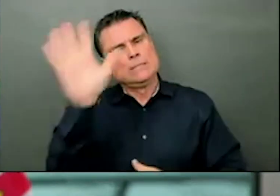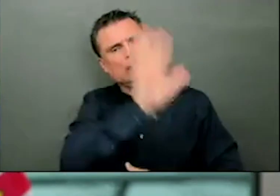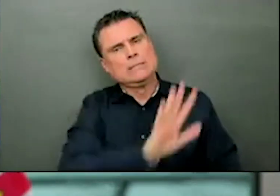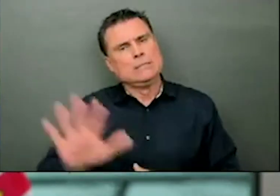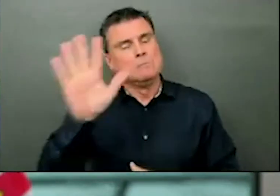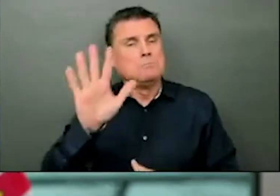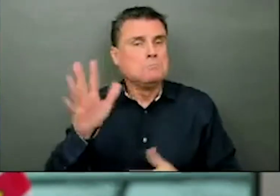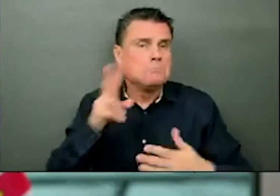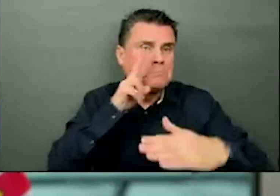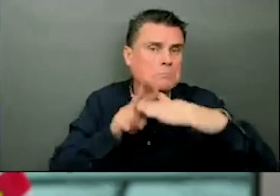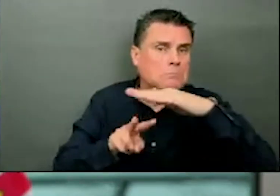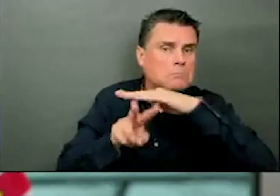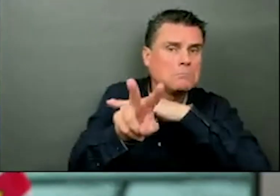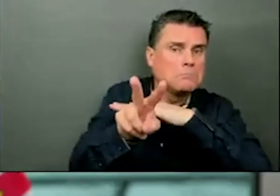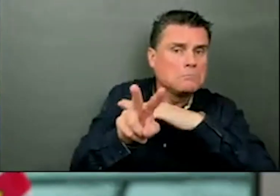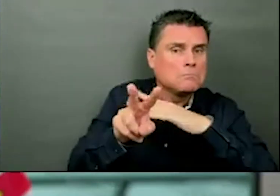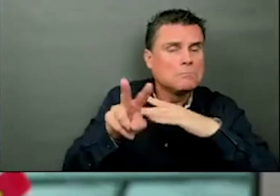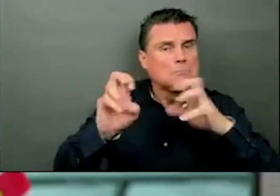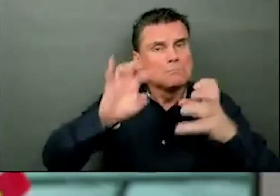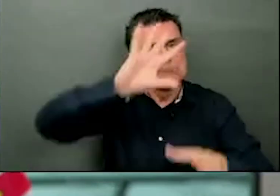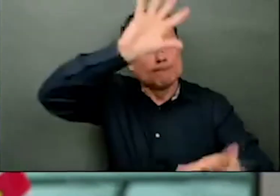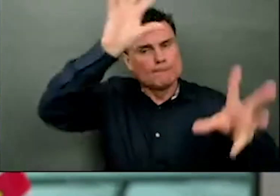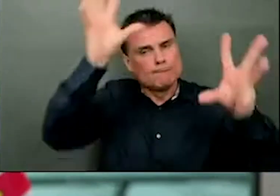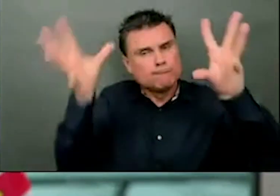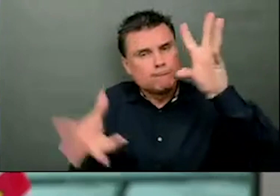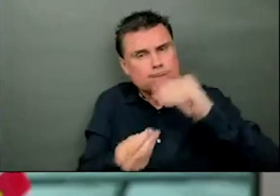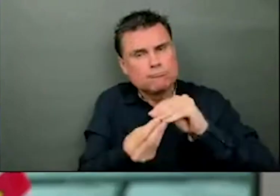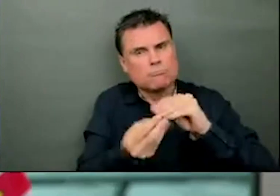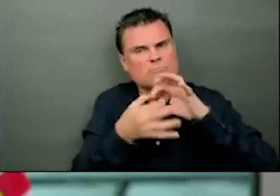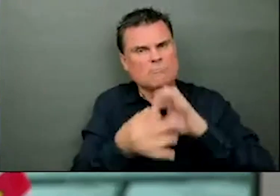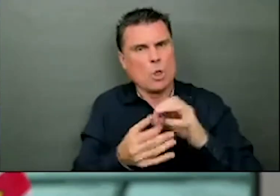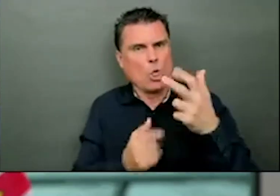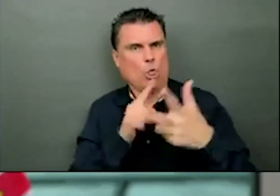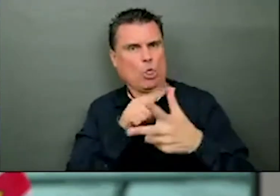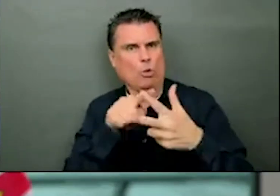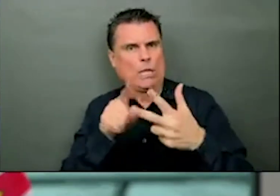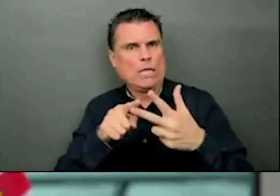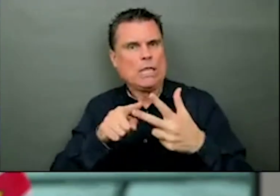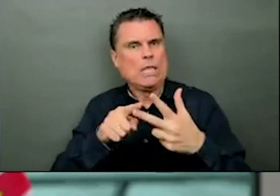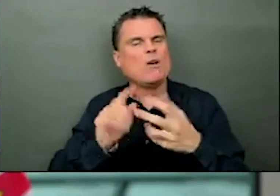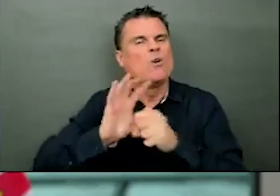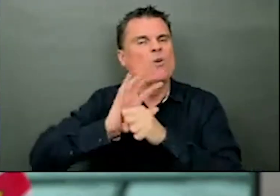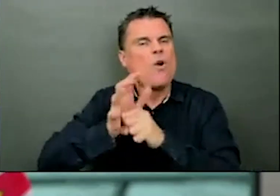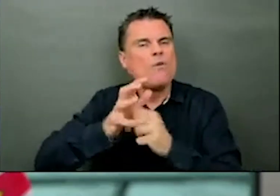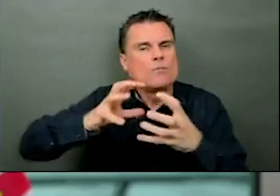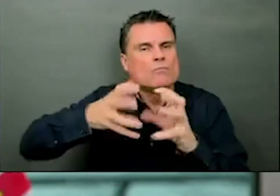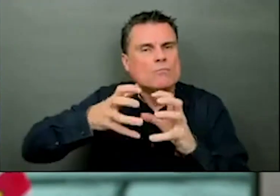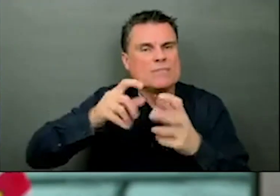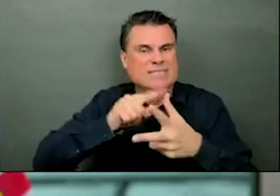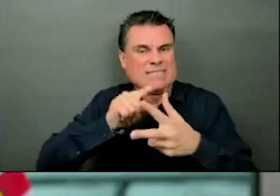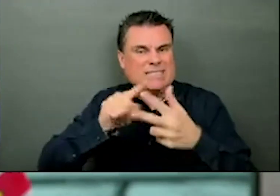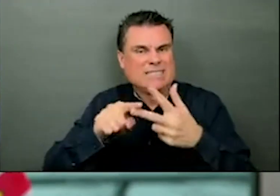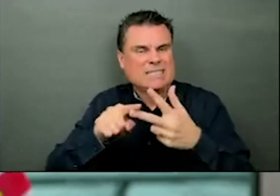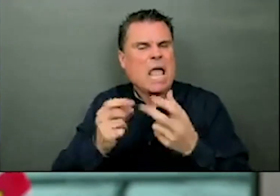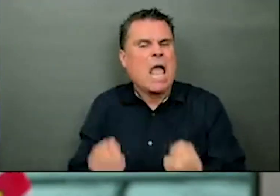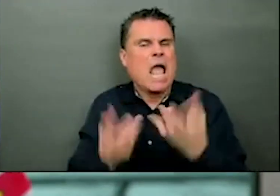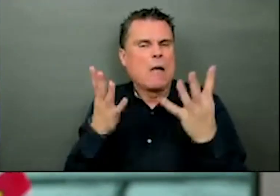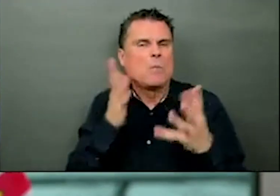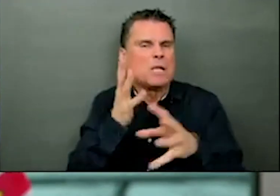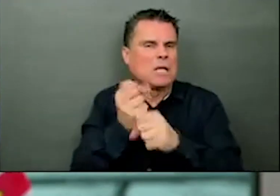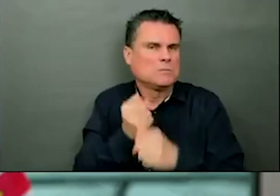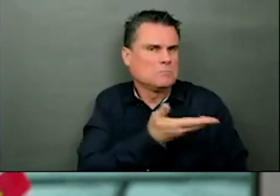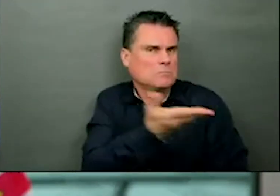British Columbia right now? Good question. I didn't do that math before I came out here. But what we have found is 0